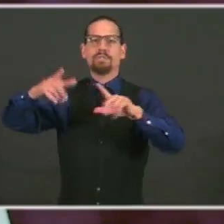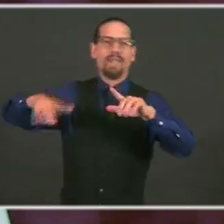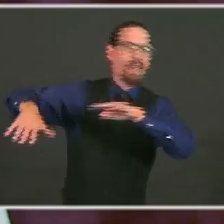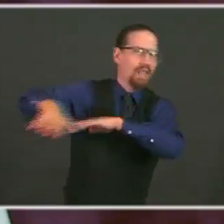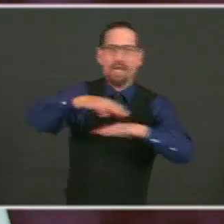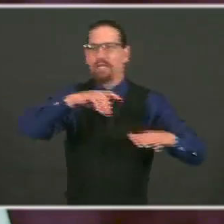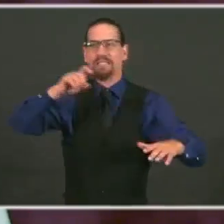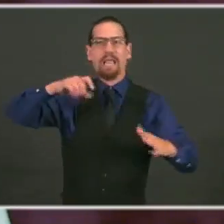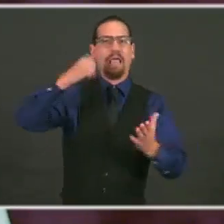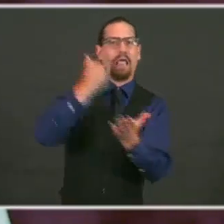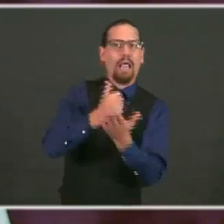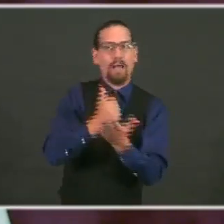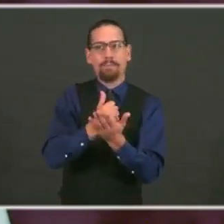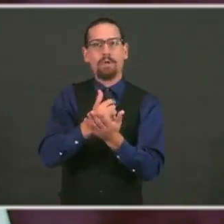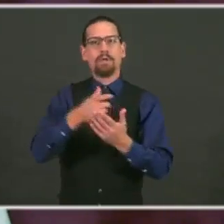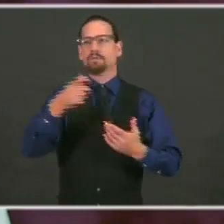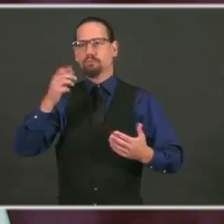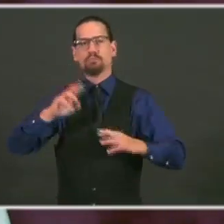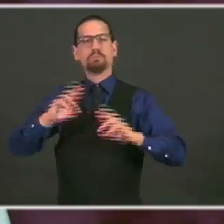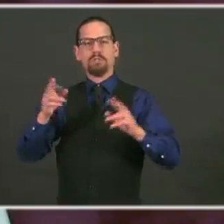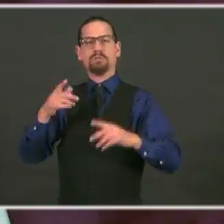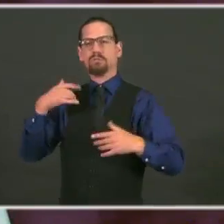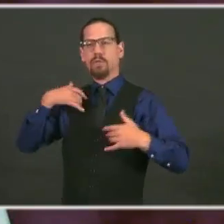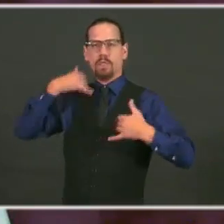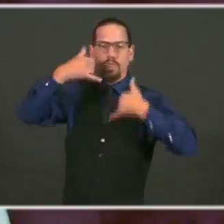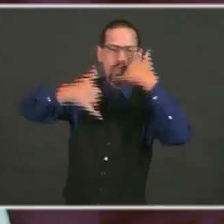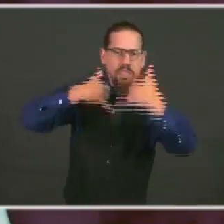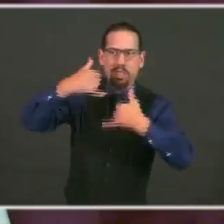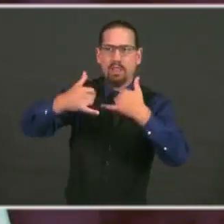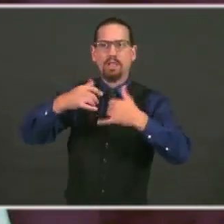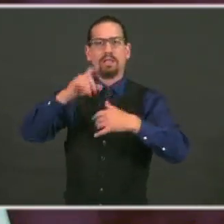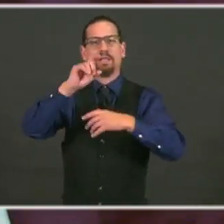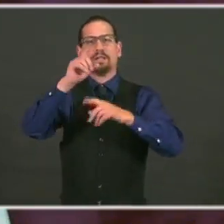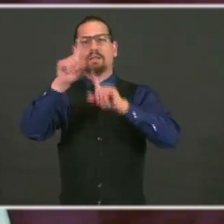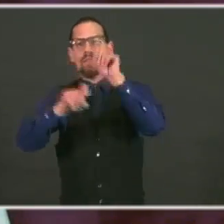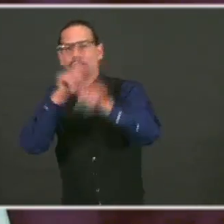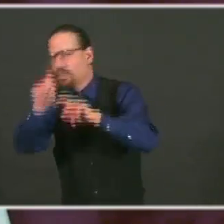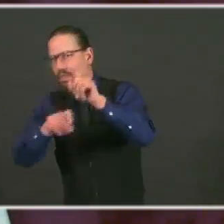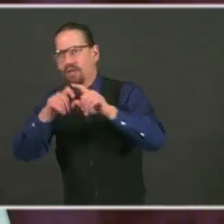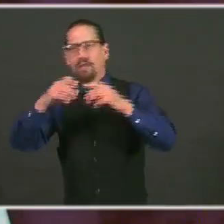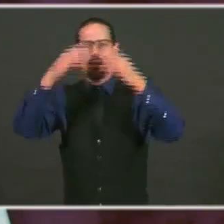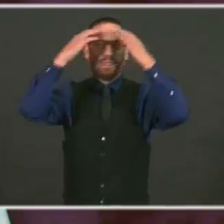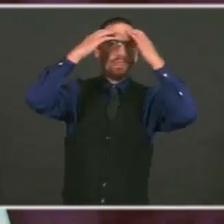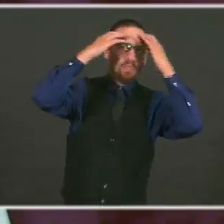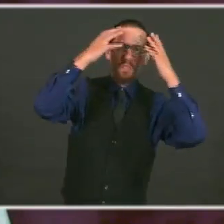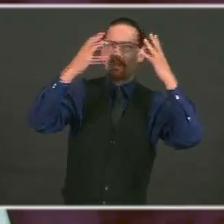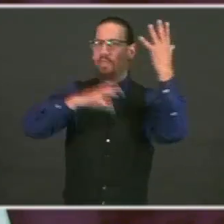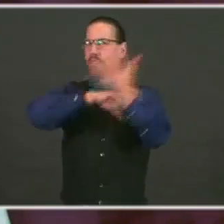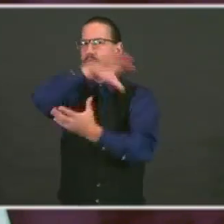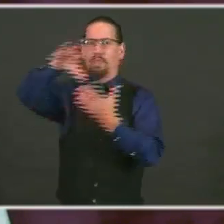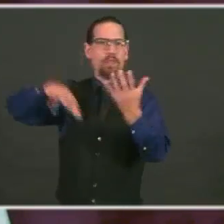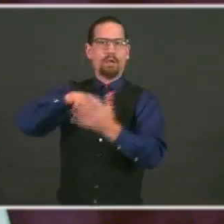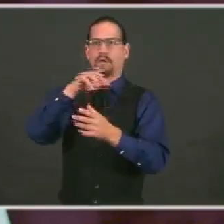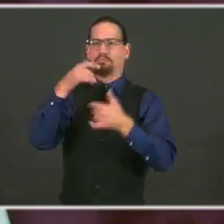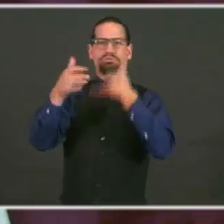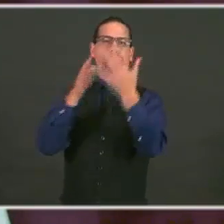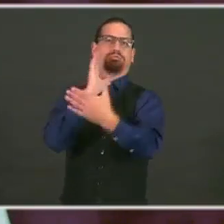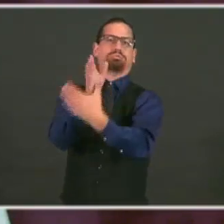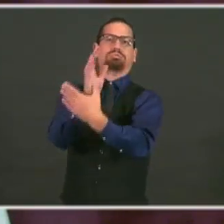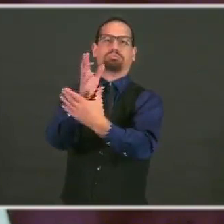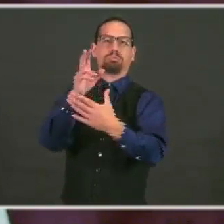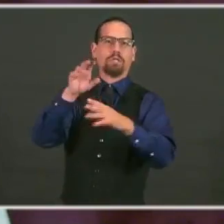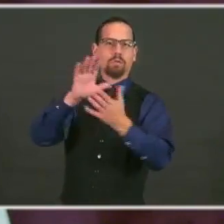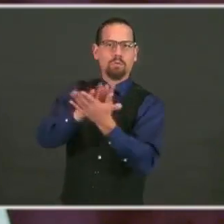People asking for – schools asking for clarification on guidance for schools, questions about probable cases,